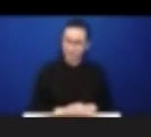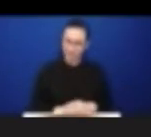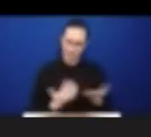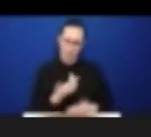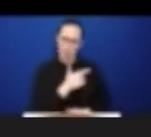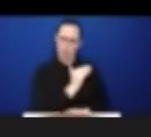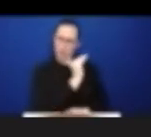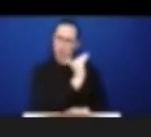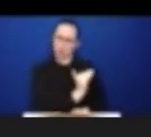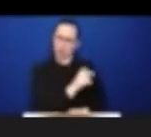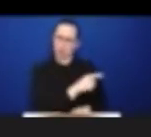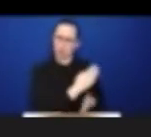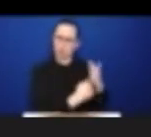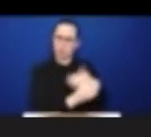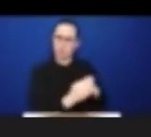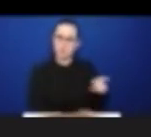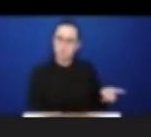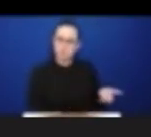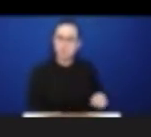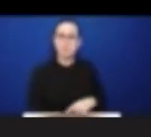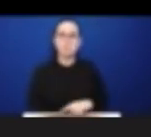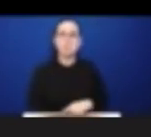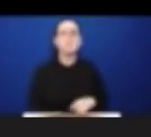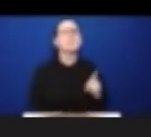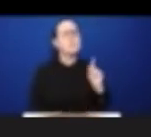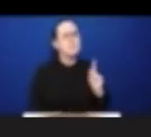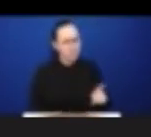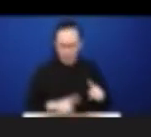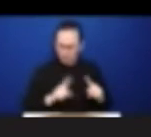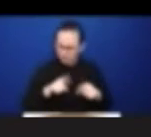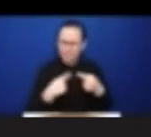it deserves to occupy within their lives.